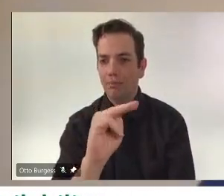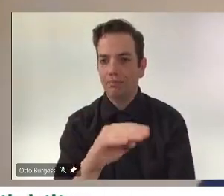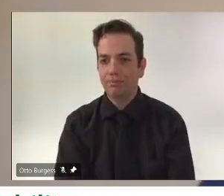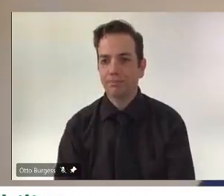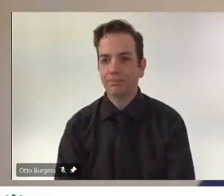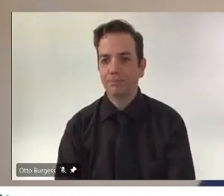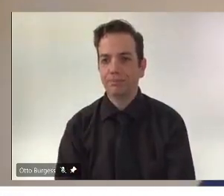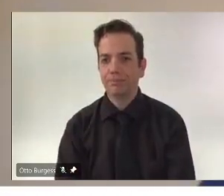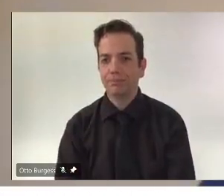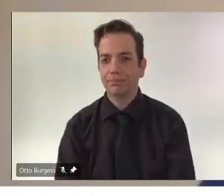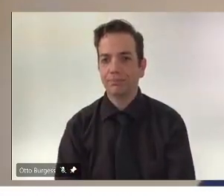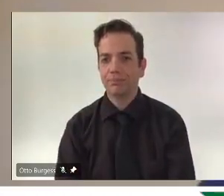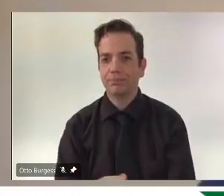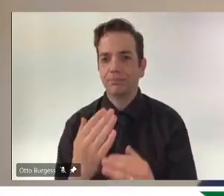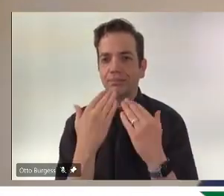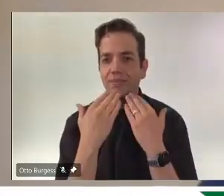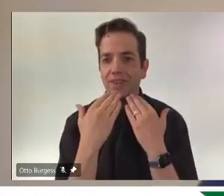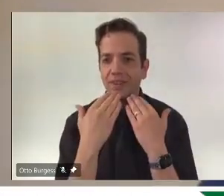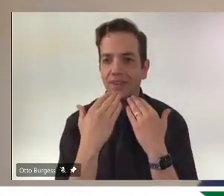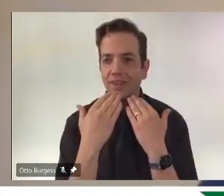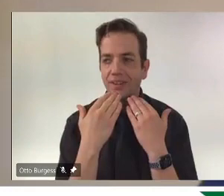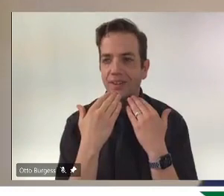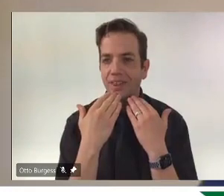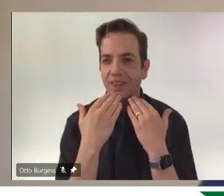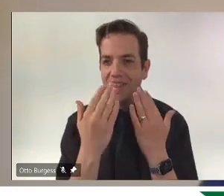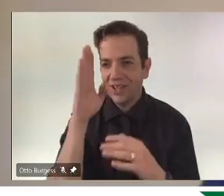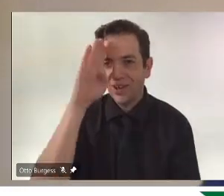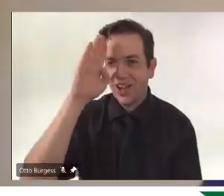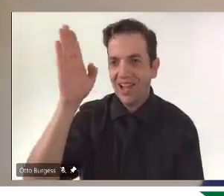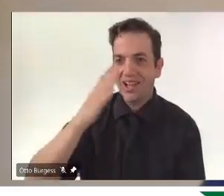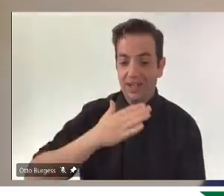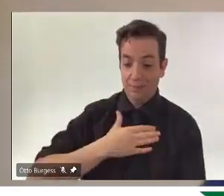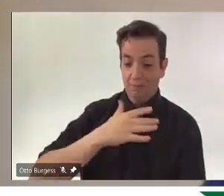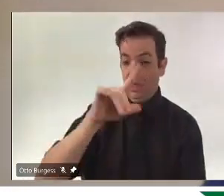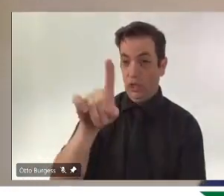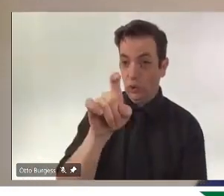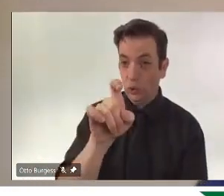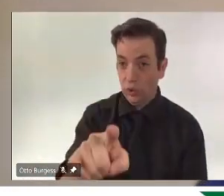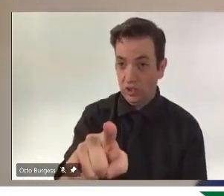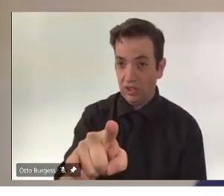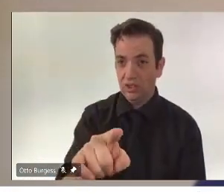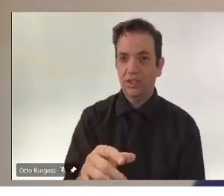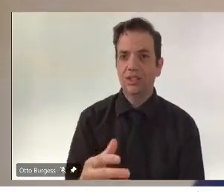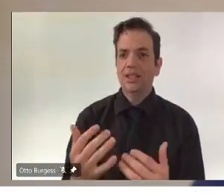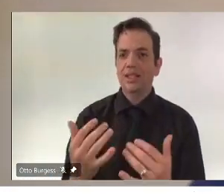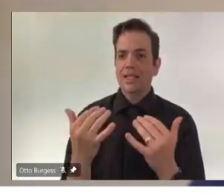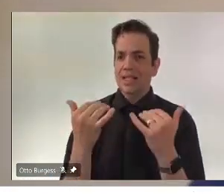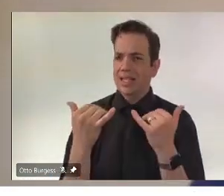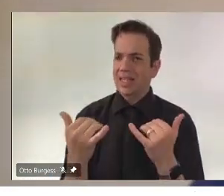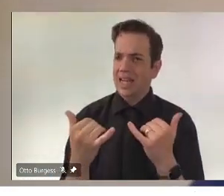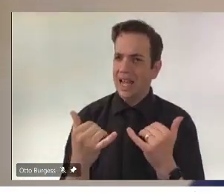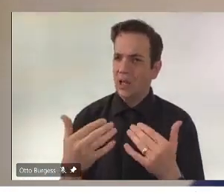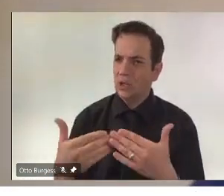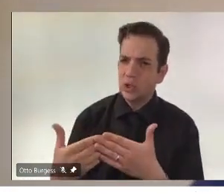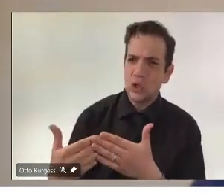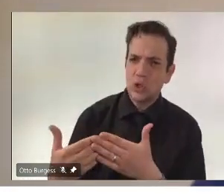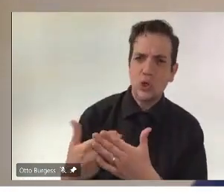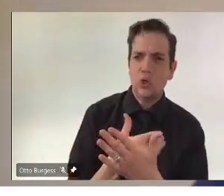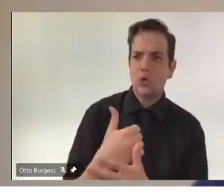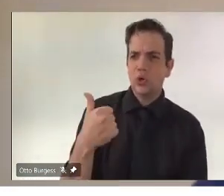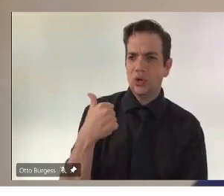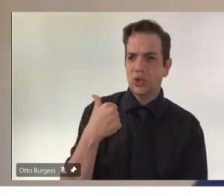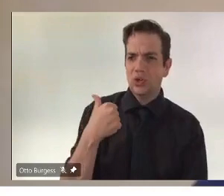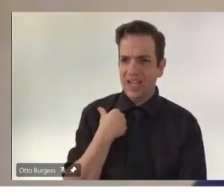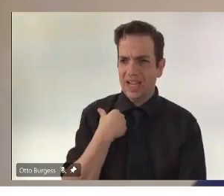question. There is a new nationwide mixing and matching vaccine trial going on of 1300